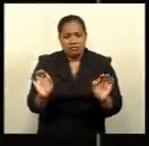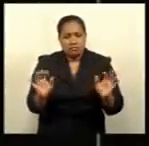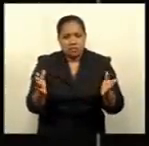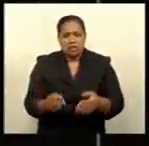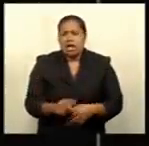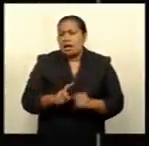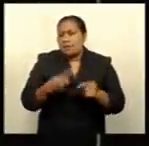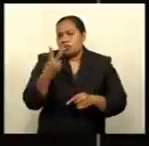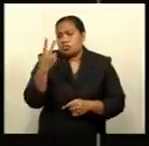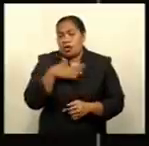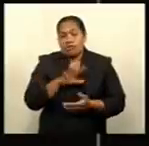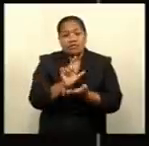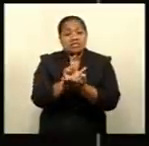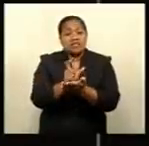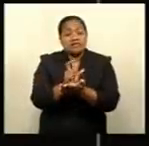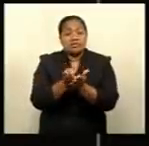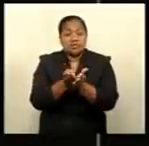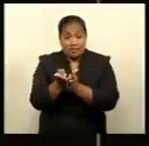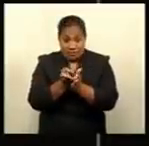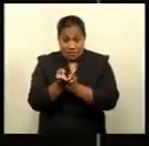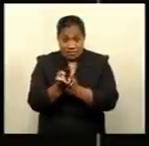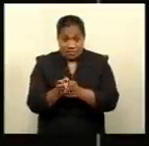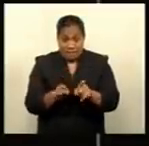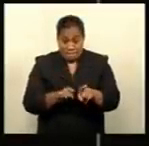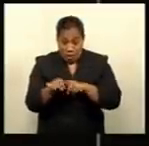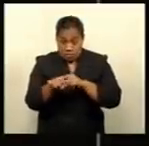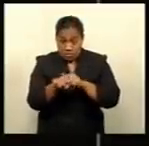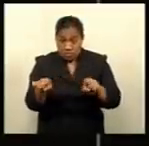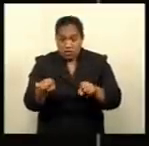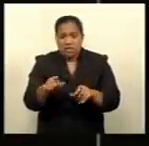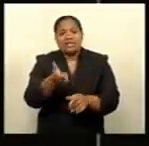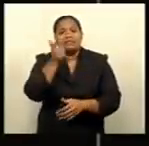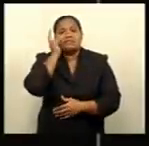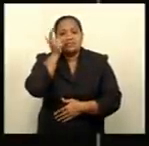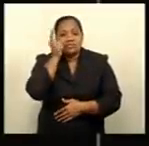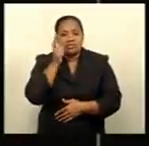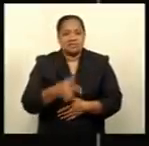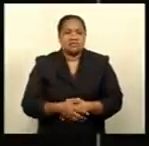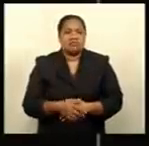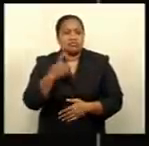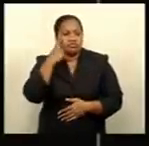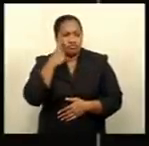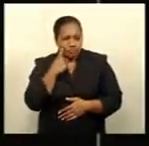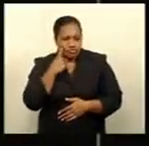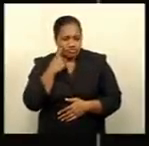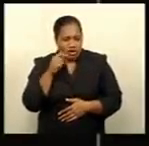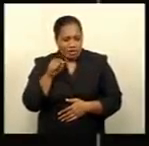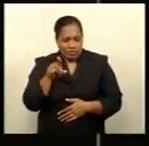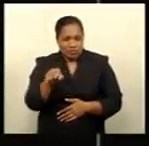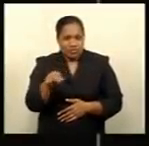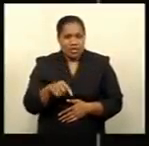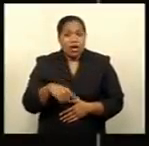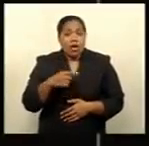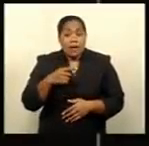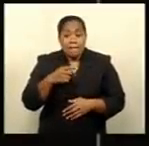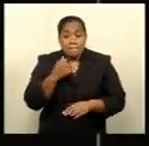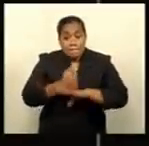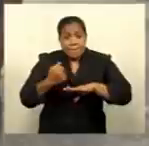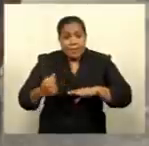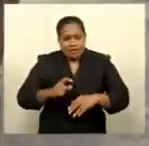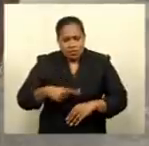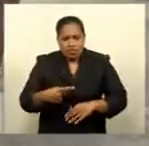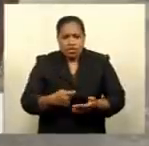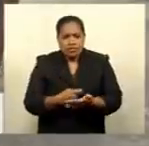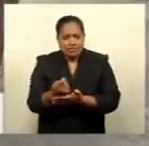civil servants, majority of whom are teachers, are trying to fix this anomaly as the government continues to make payouts for them.